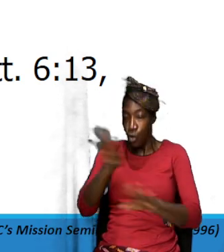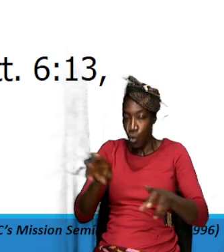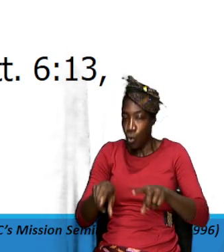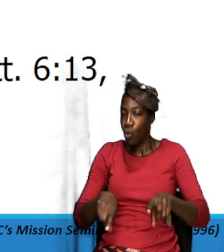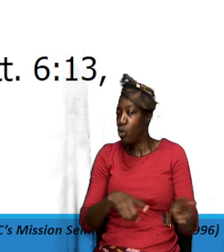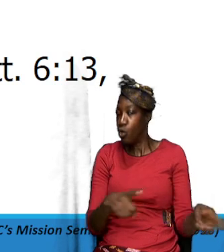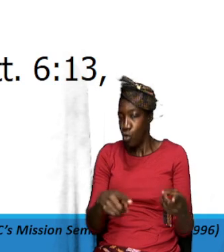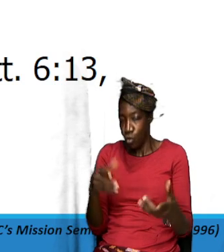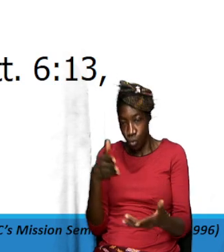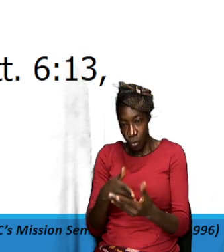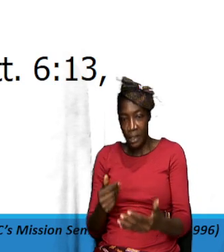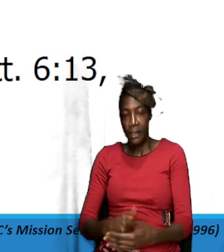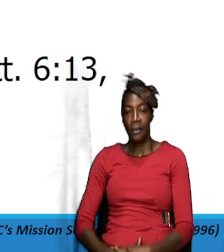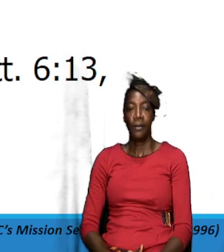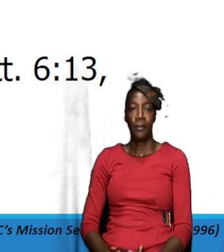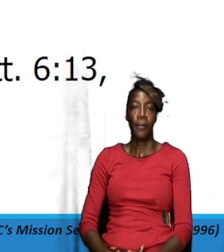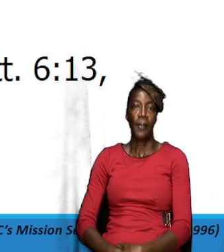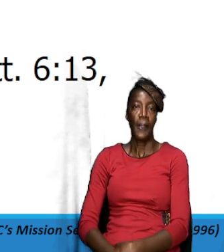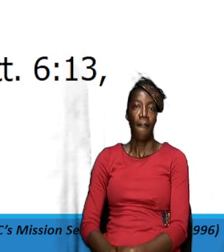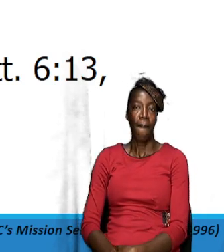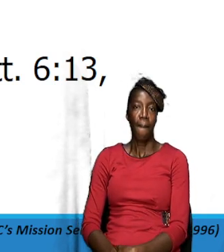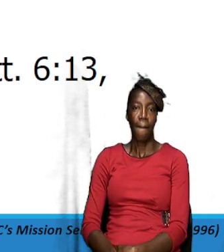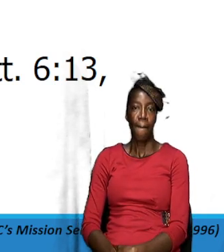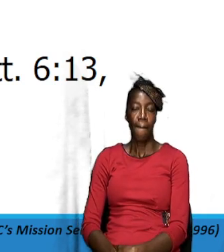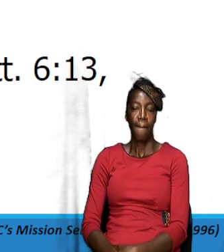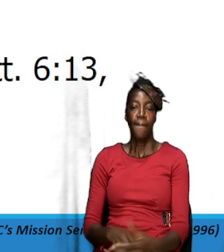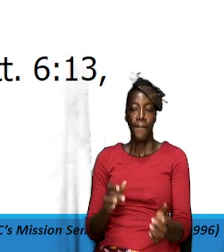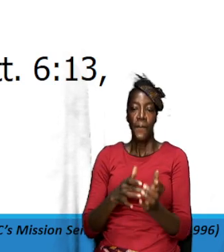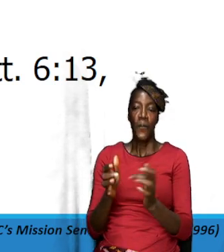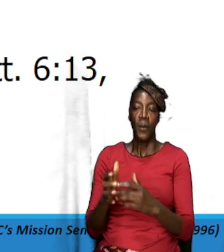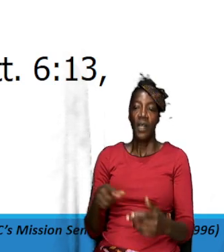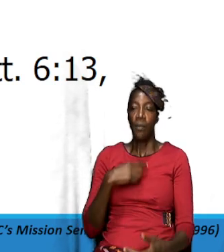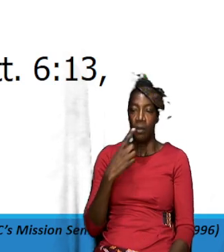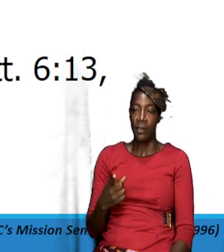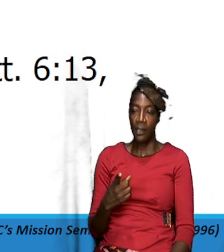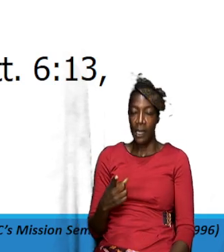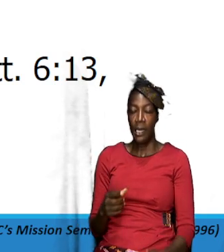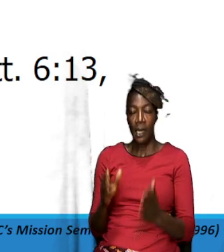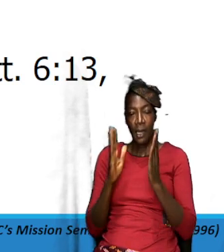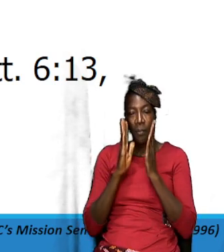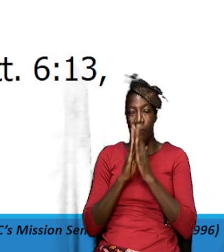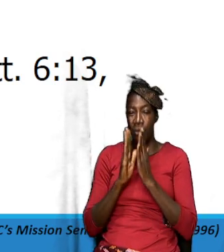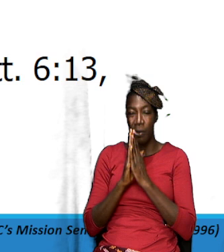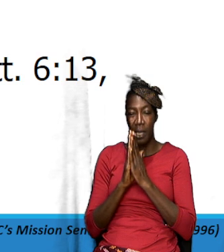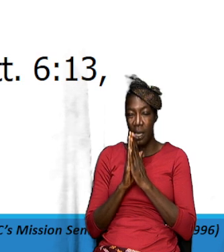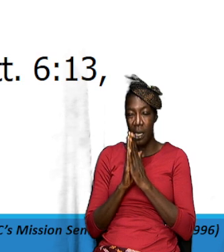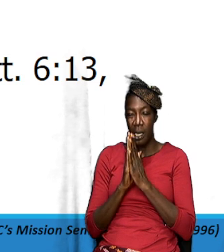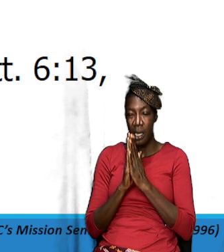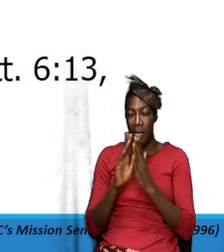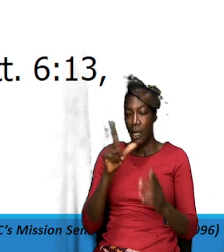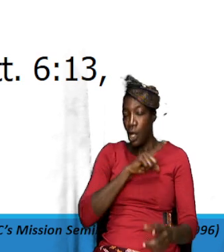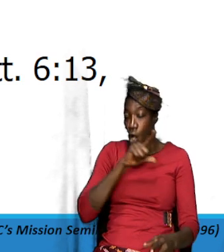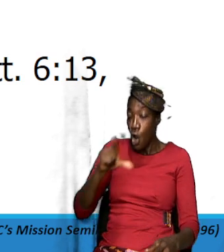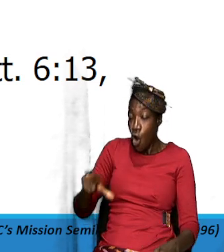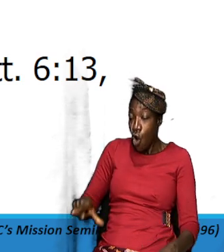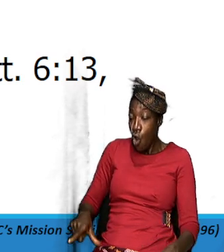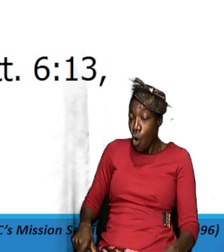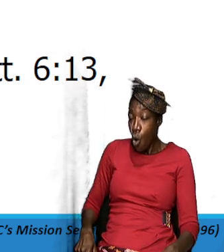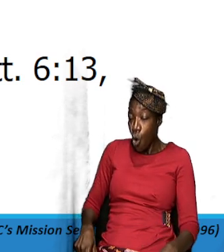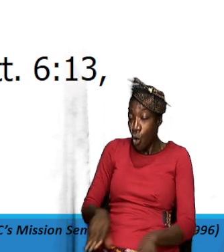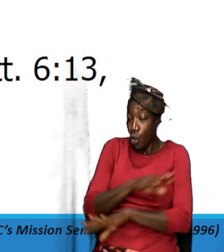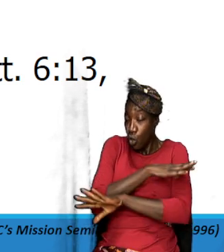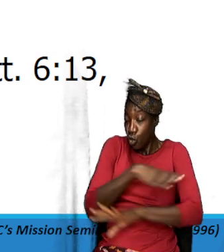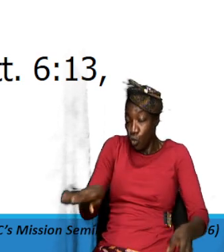you and the bible is saying that we should pray that the lord will lead us not